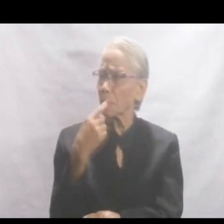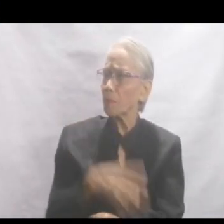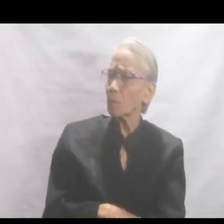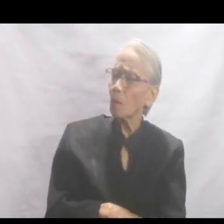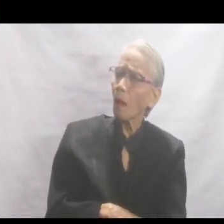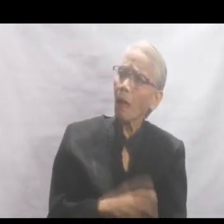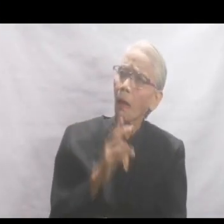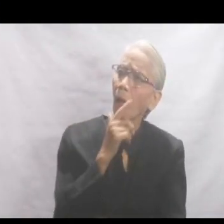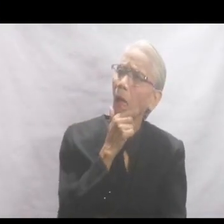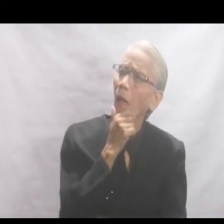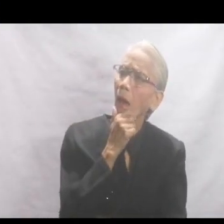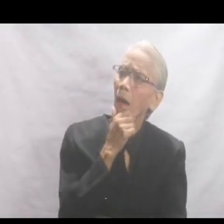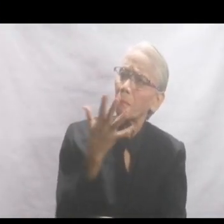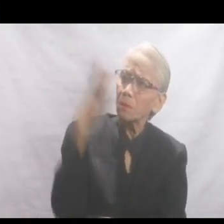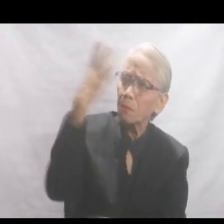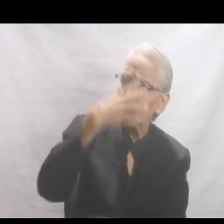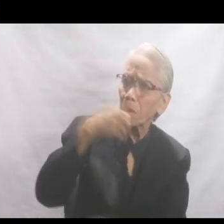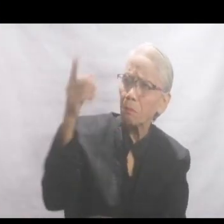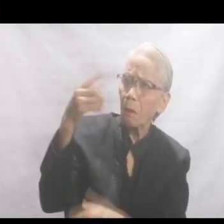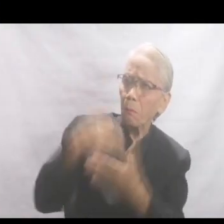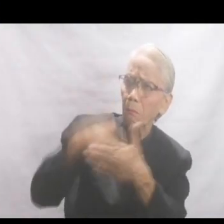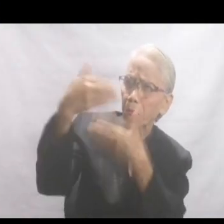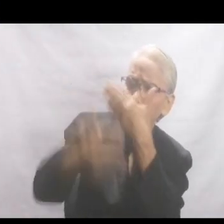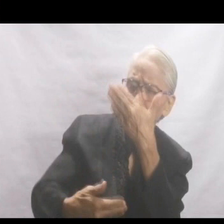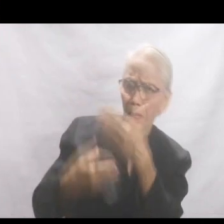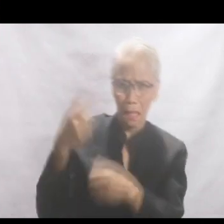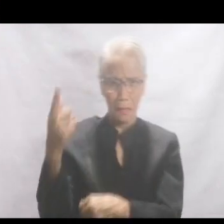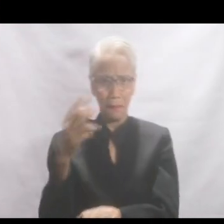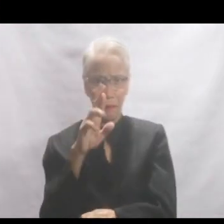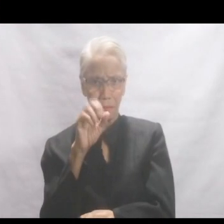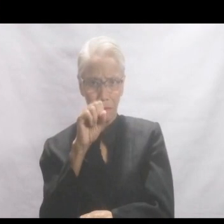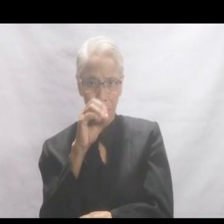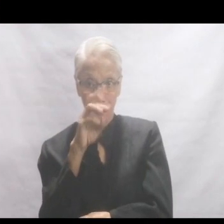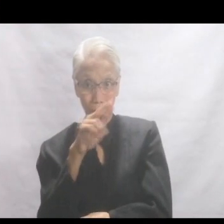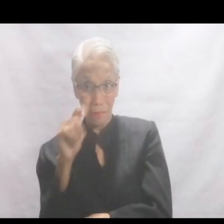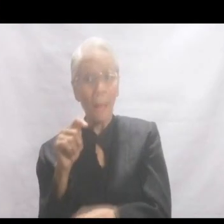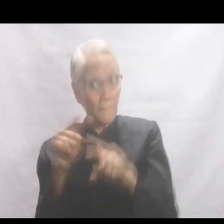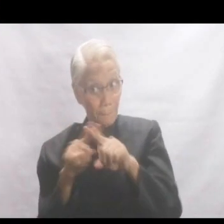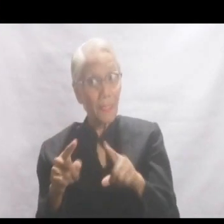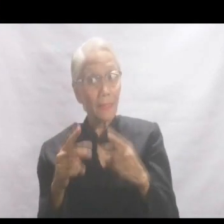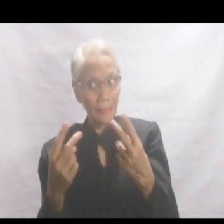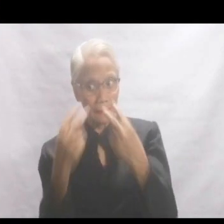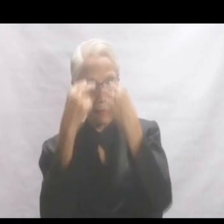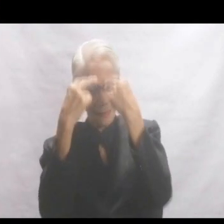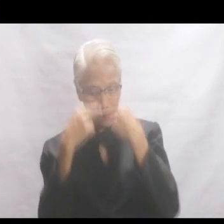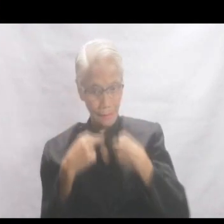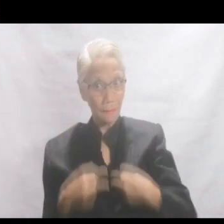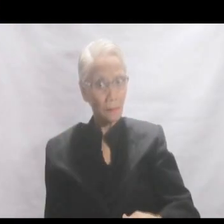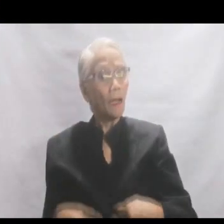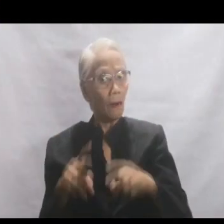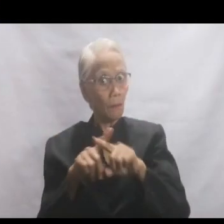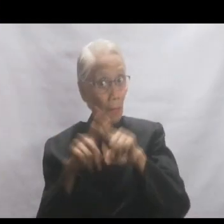aba, mukhang mas maganda yata yung kabila ah. Hehe, nakaka-relate ka ba? Pero tingnan natin ang sarili natin, mga